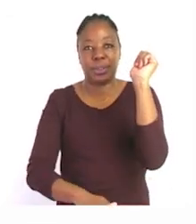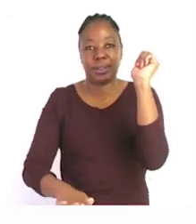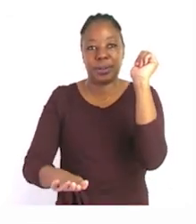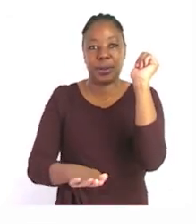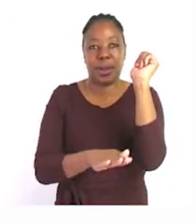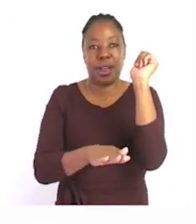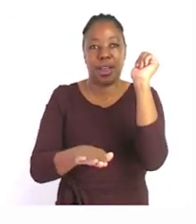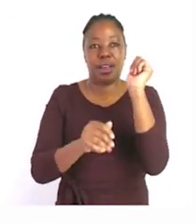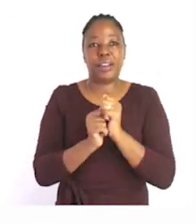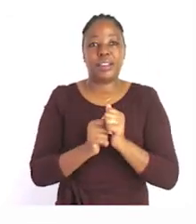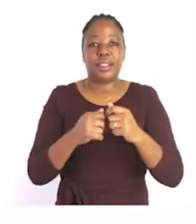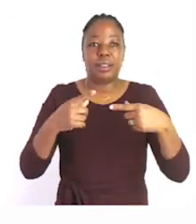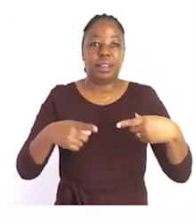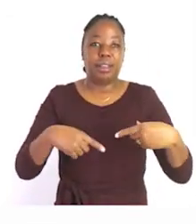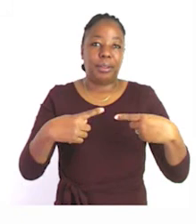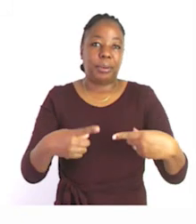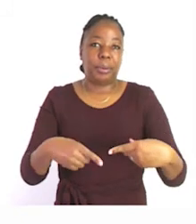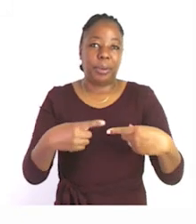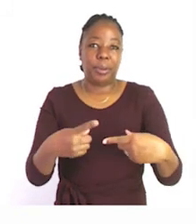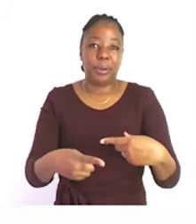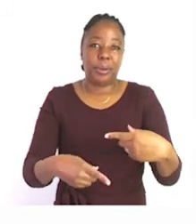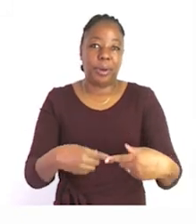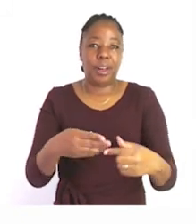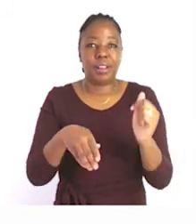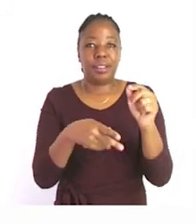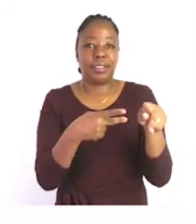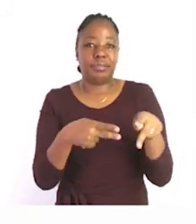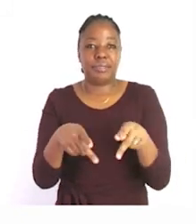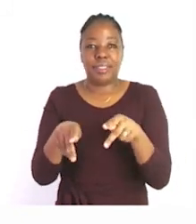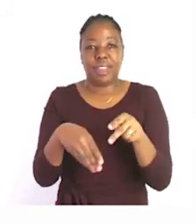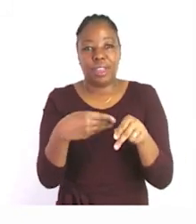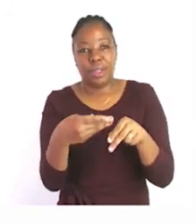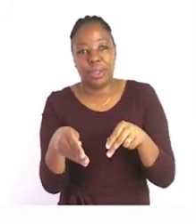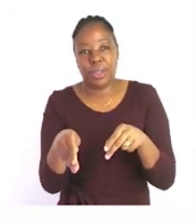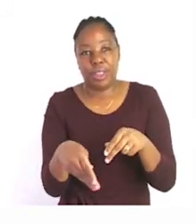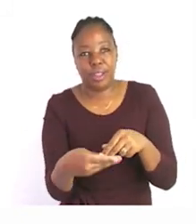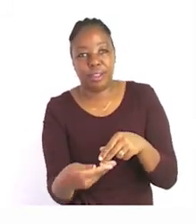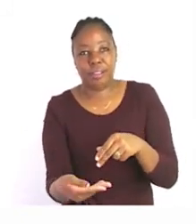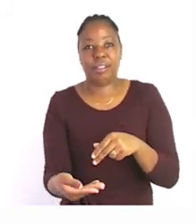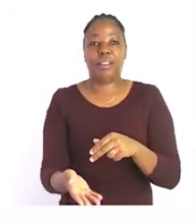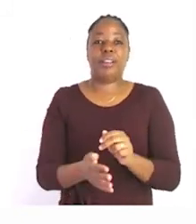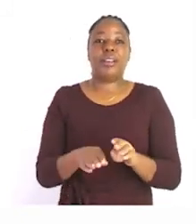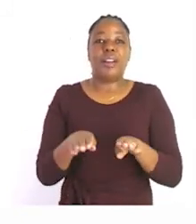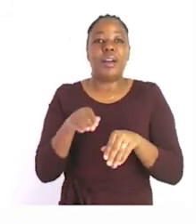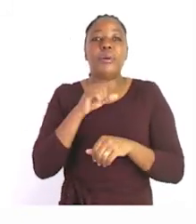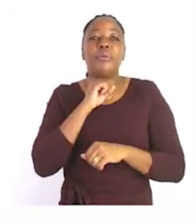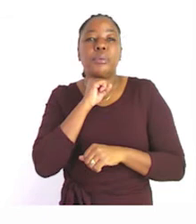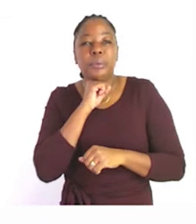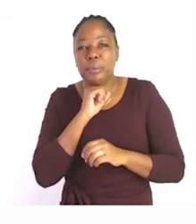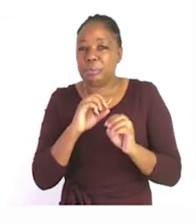they whist and twist and they dance but they don't make a sound